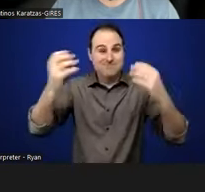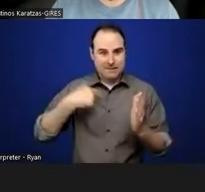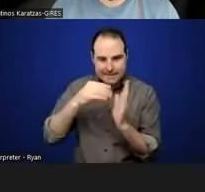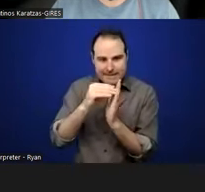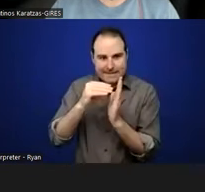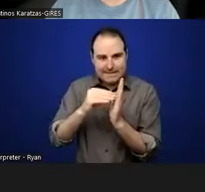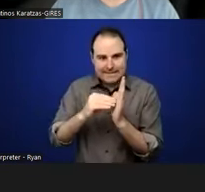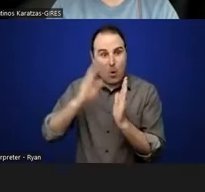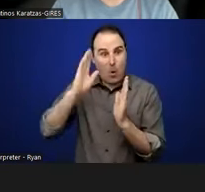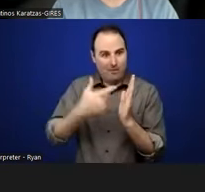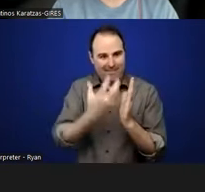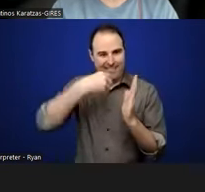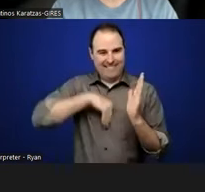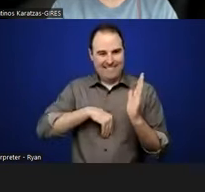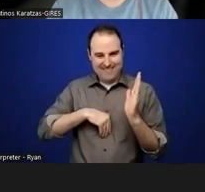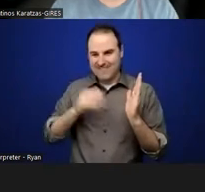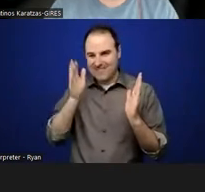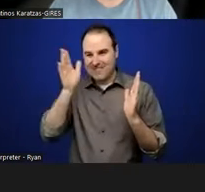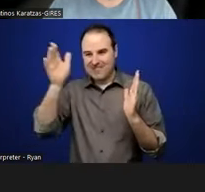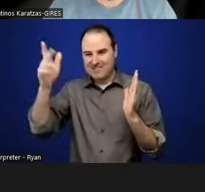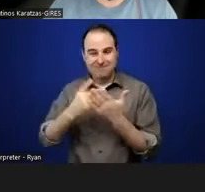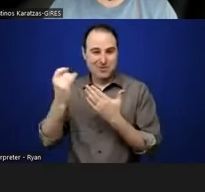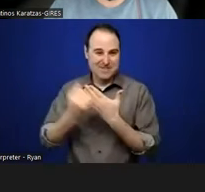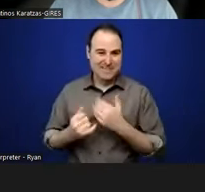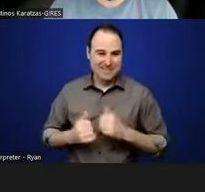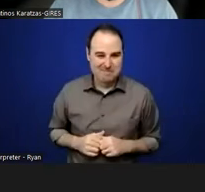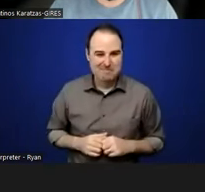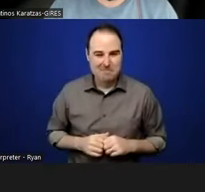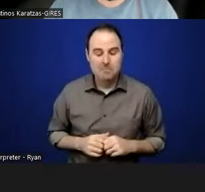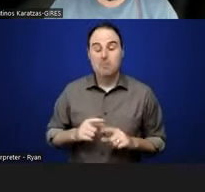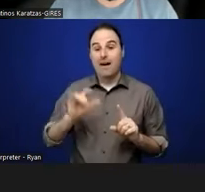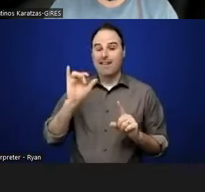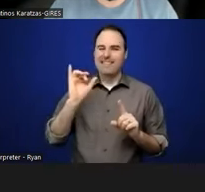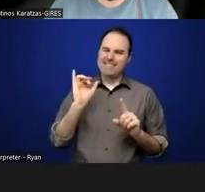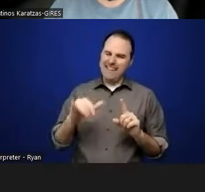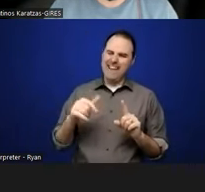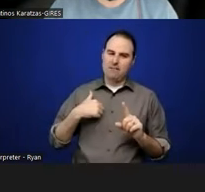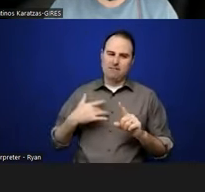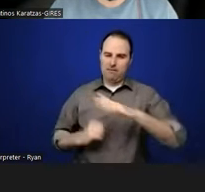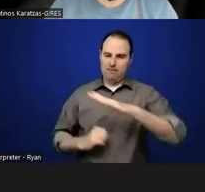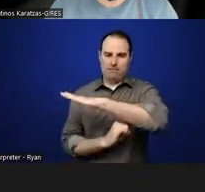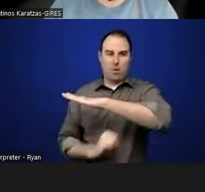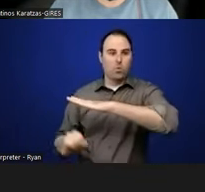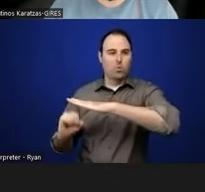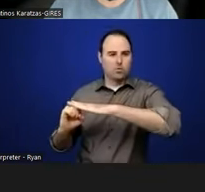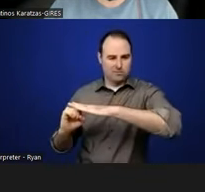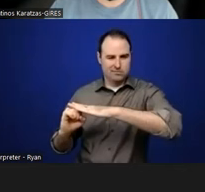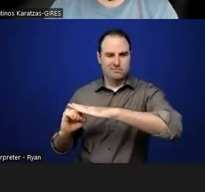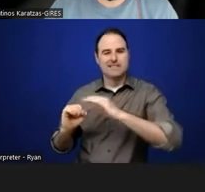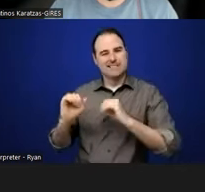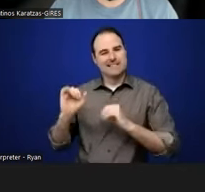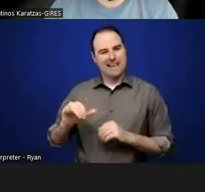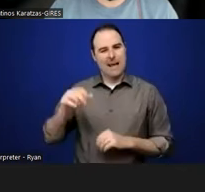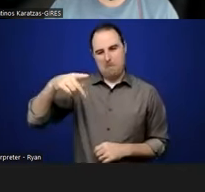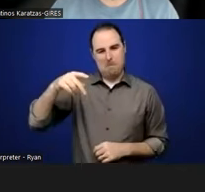hoping to implement in a future project. But, but that for me is one of the core things. That's the foundation. That's the posture that we take